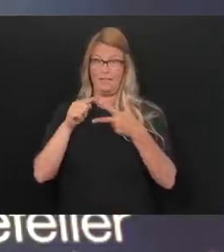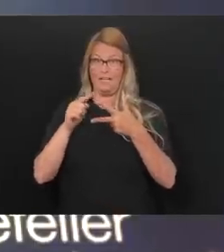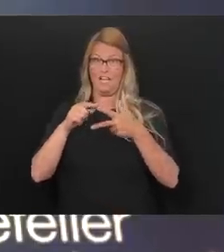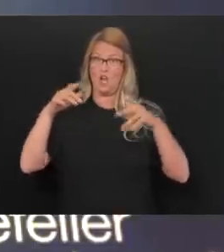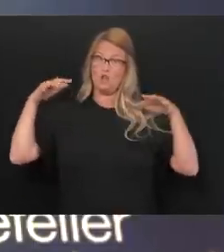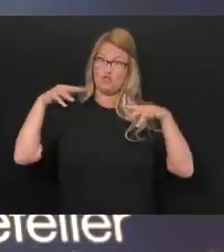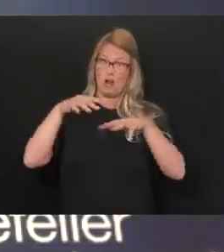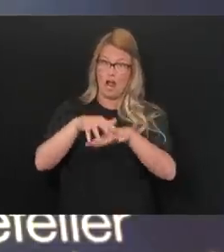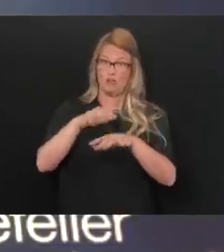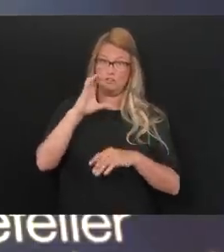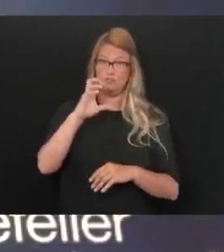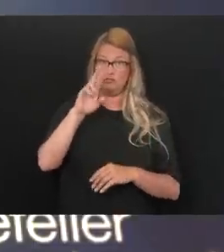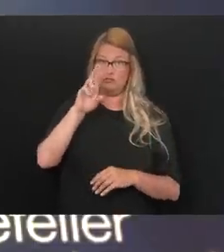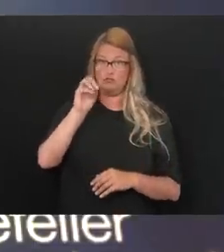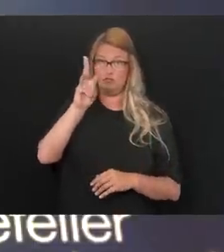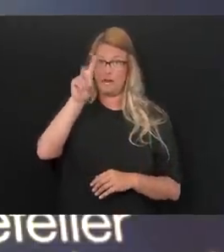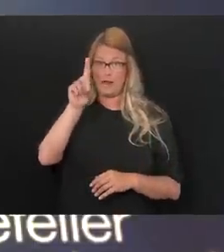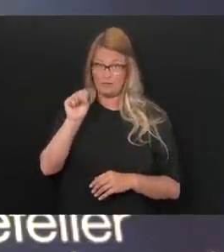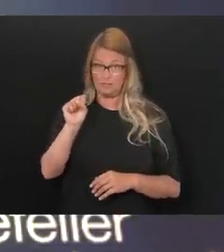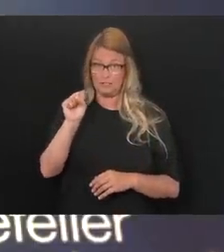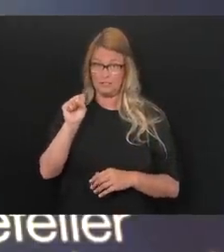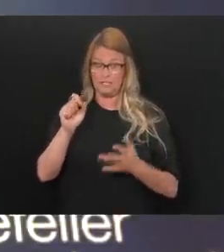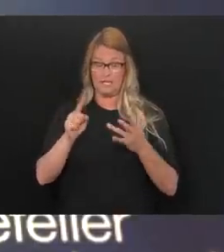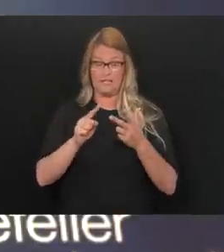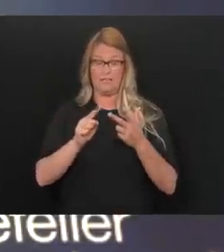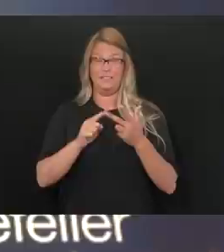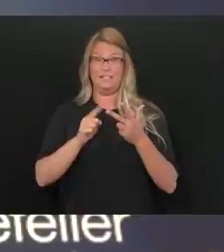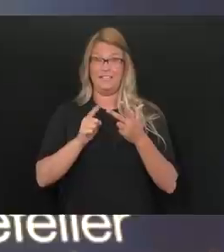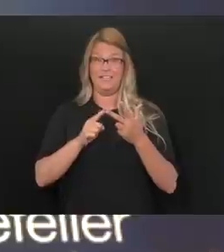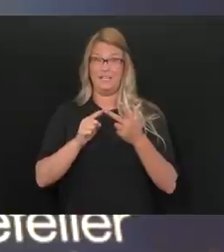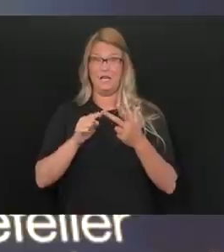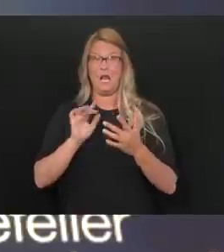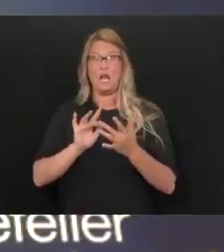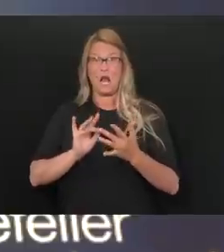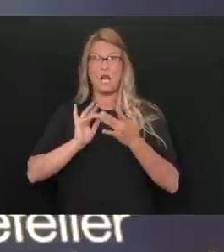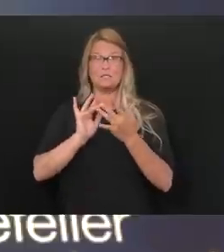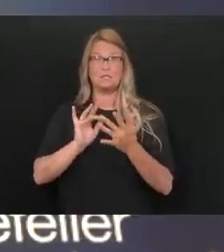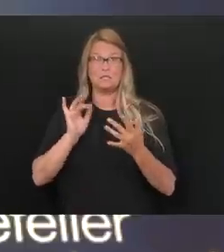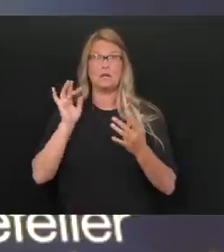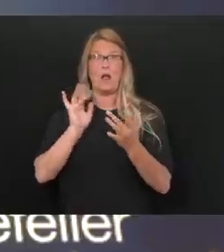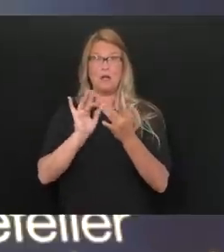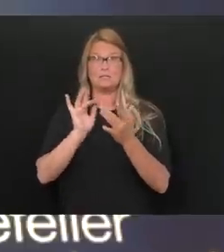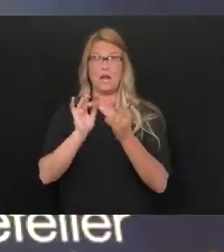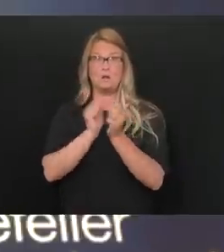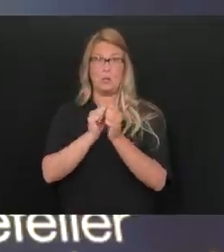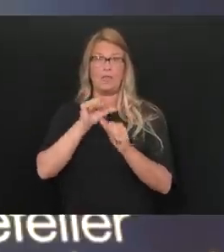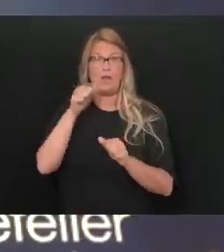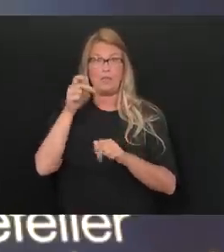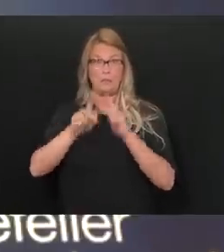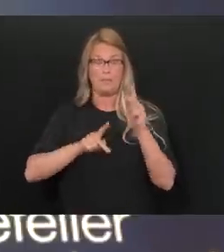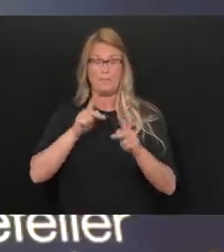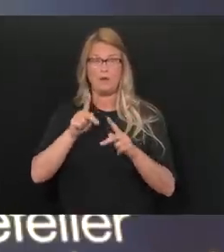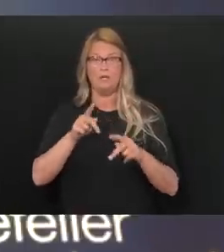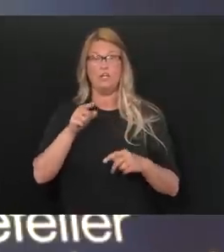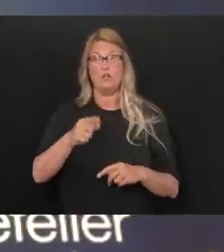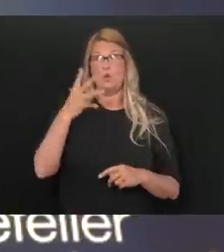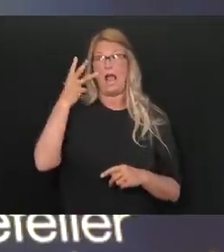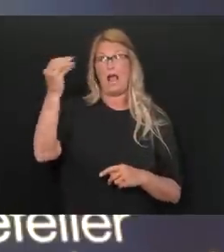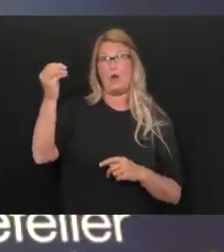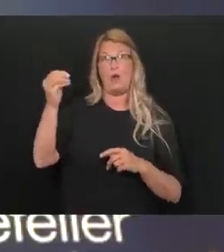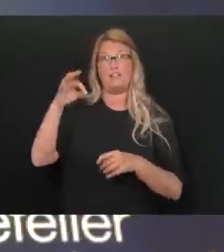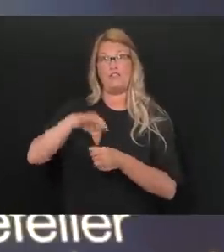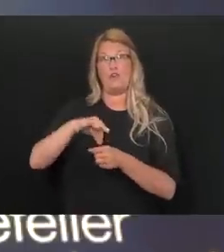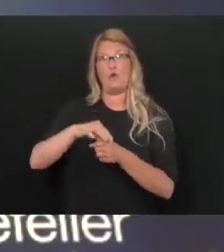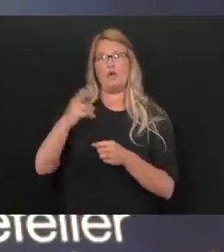and, uh, constant contact. So people that you're stationary with. Uh, go out to vote, throw, wear your